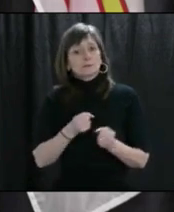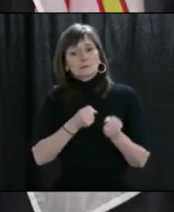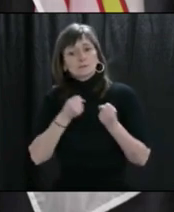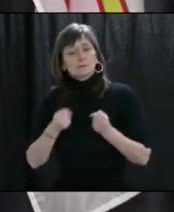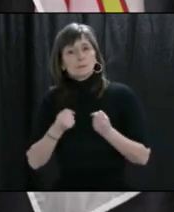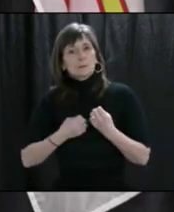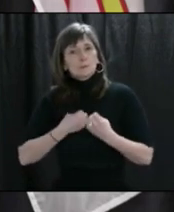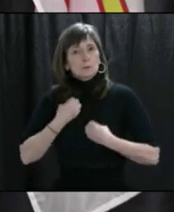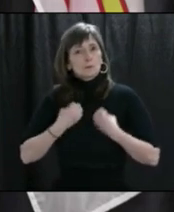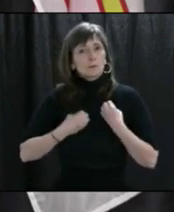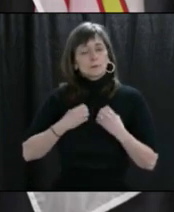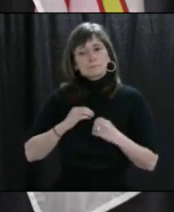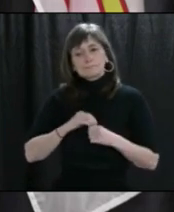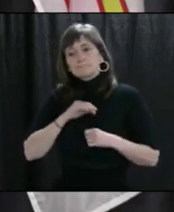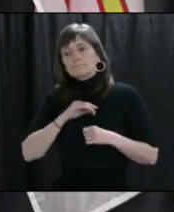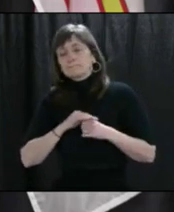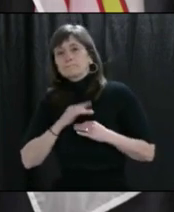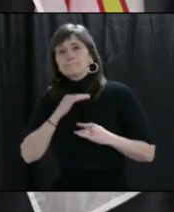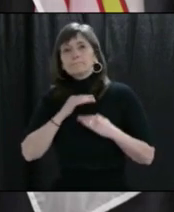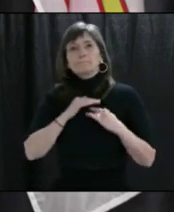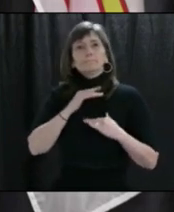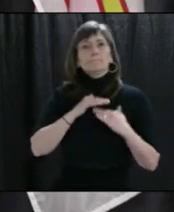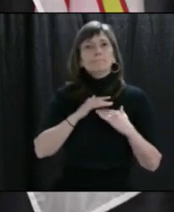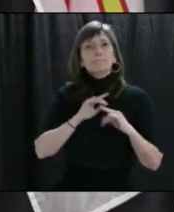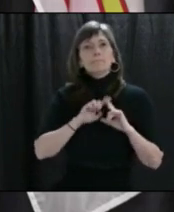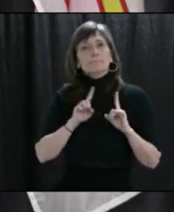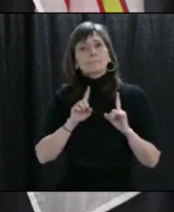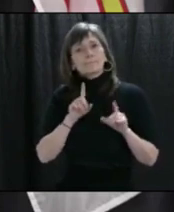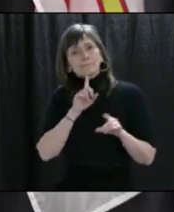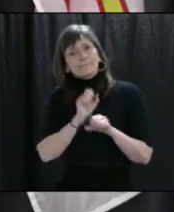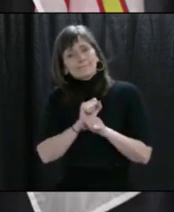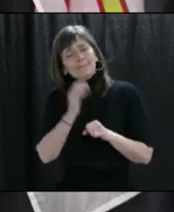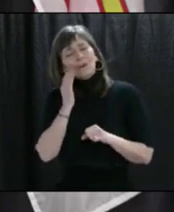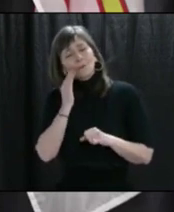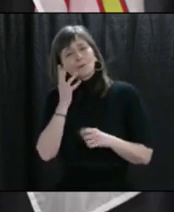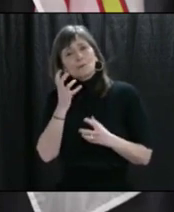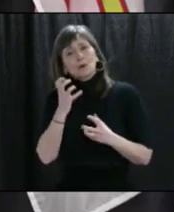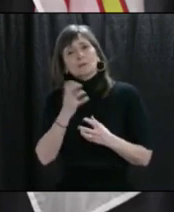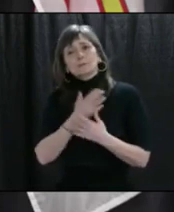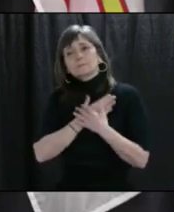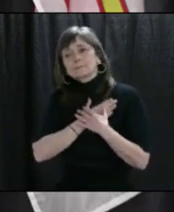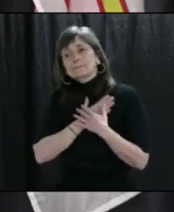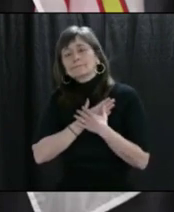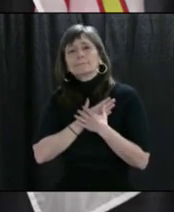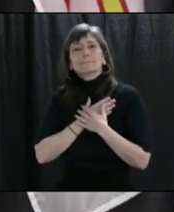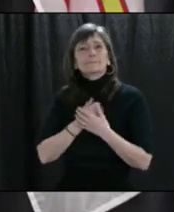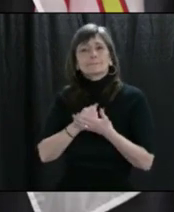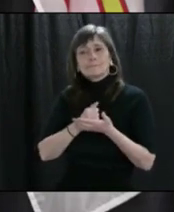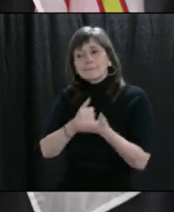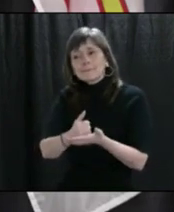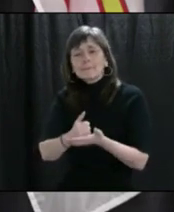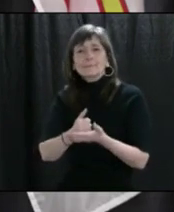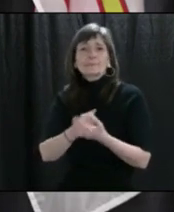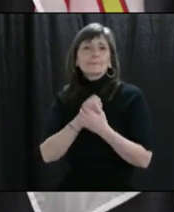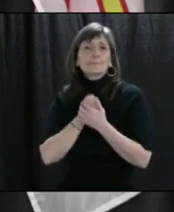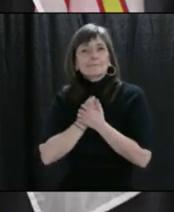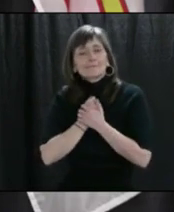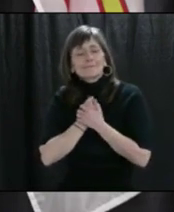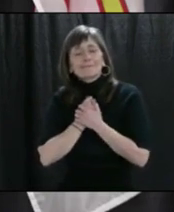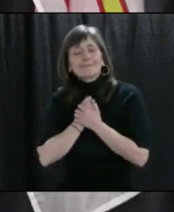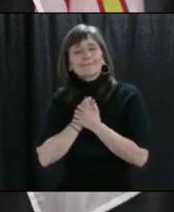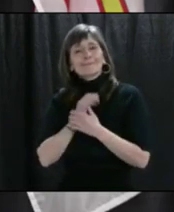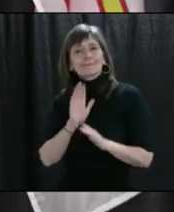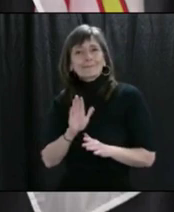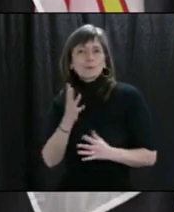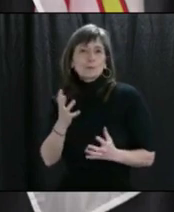And with emotion comes a want to be able to console one another, maybe with a hug, or provide a shoulder to cry